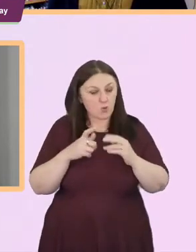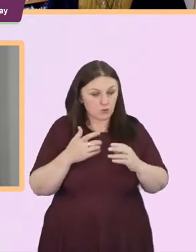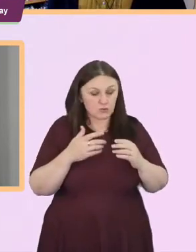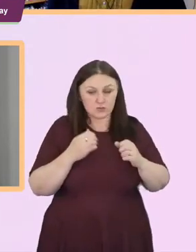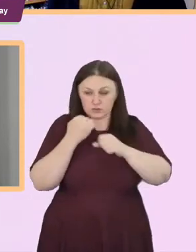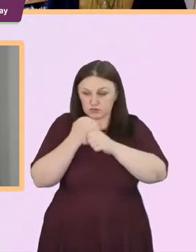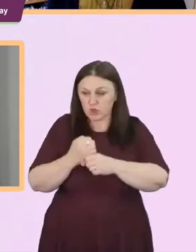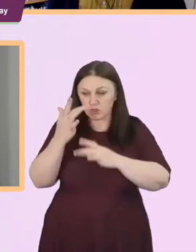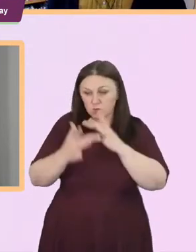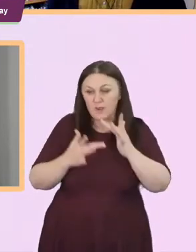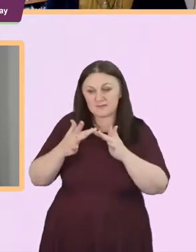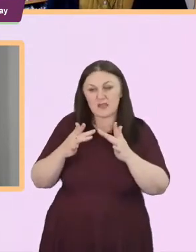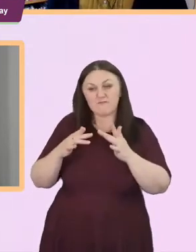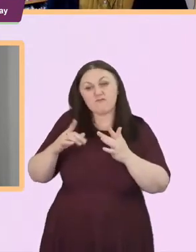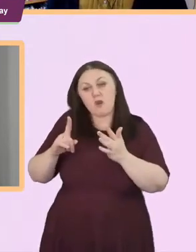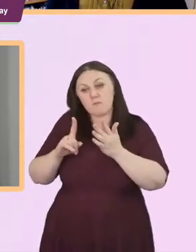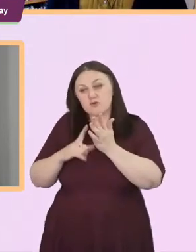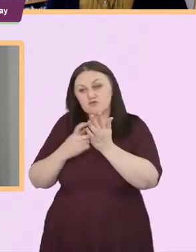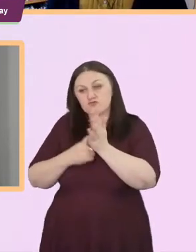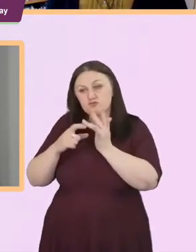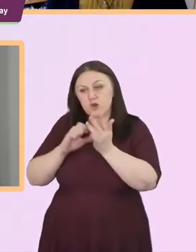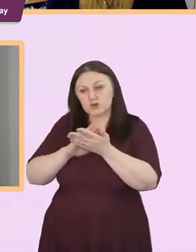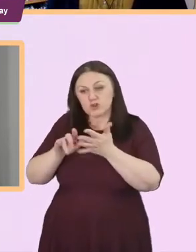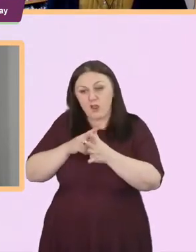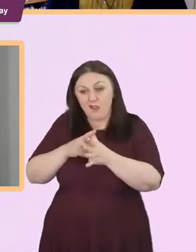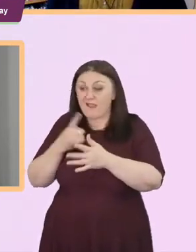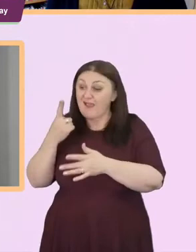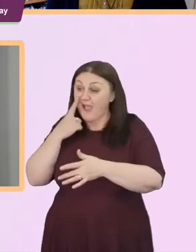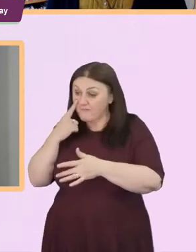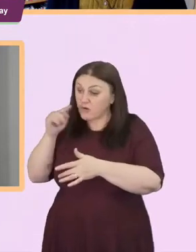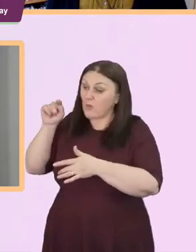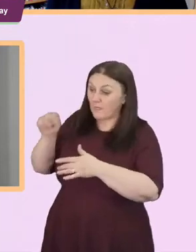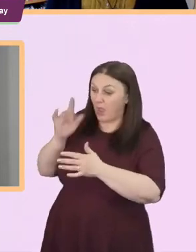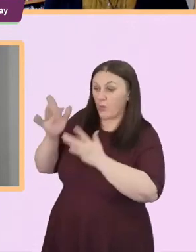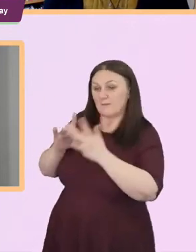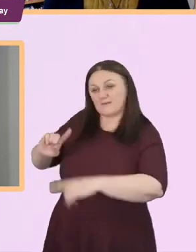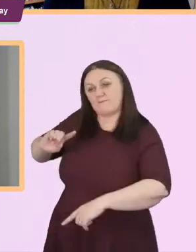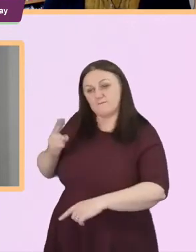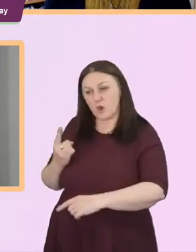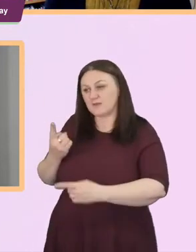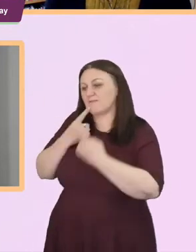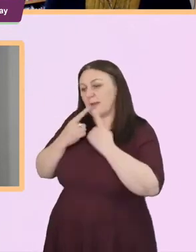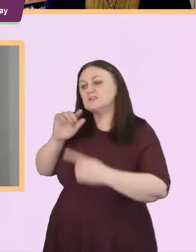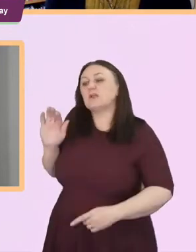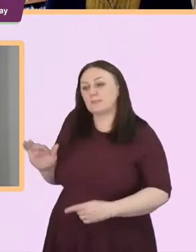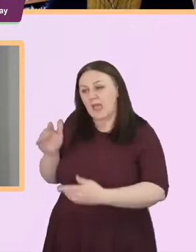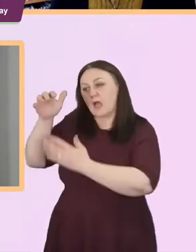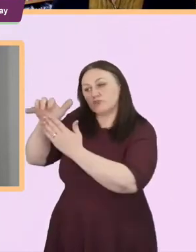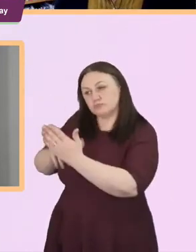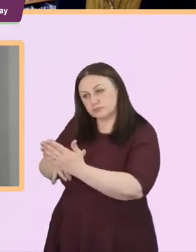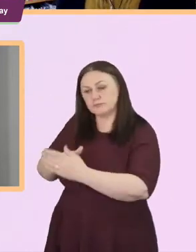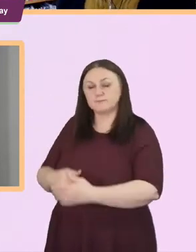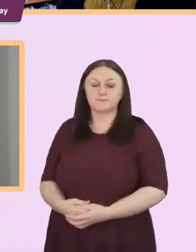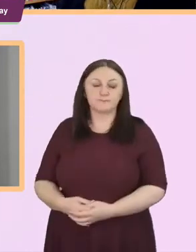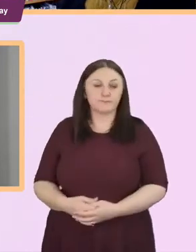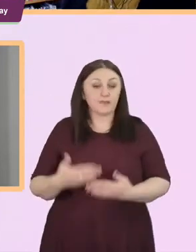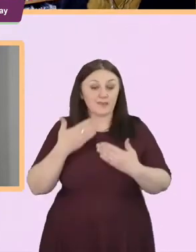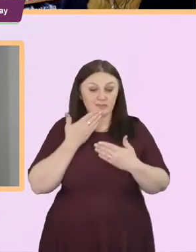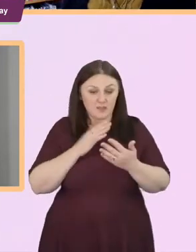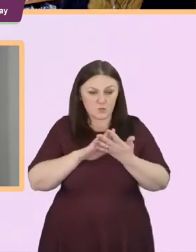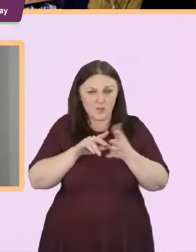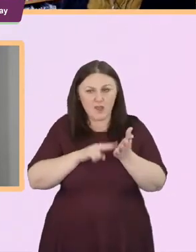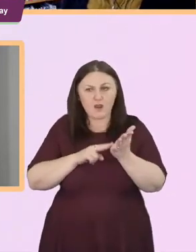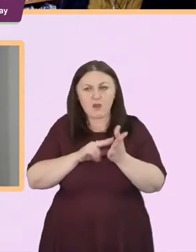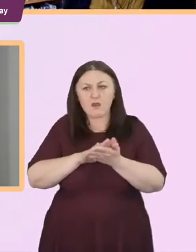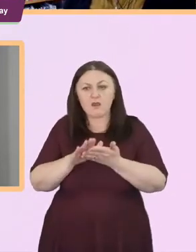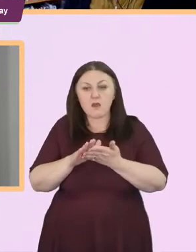advice on there so I would say go there and and have a look to begin with fantastic thank you very much Hannah so we've